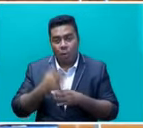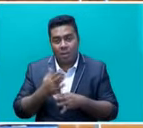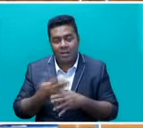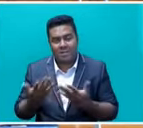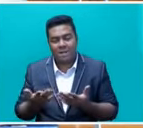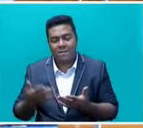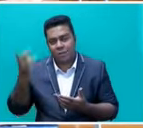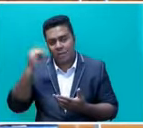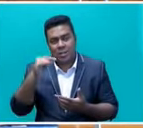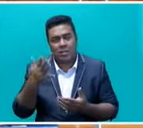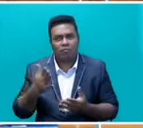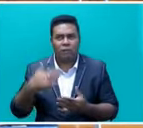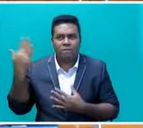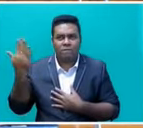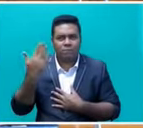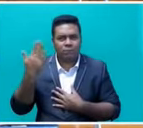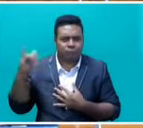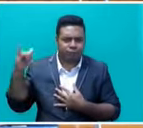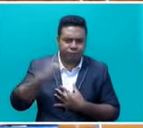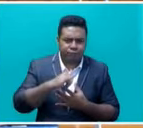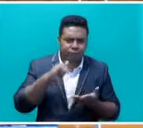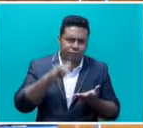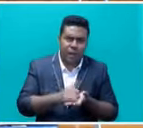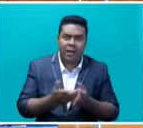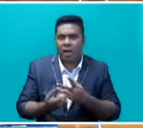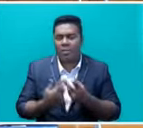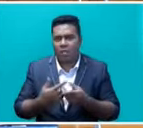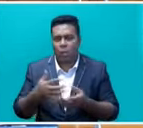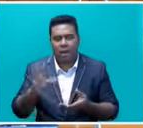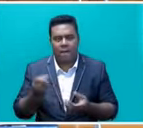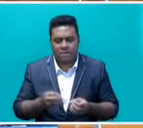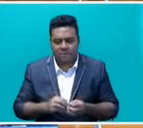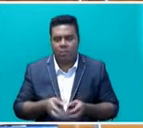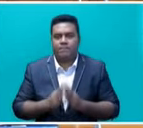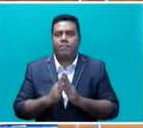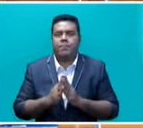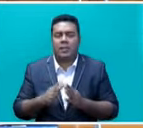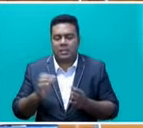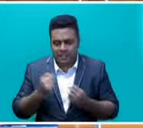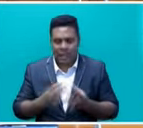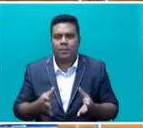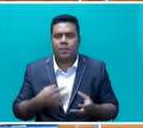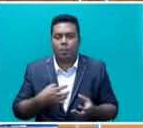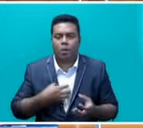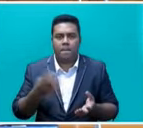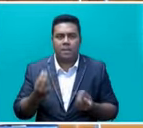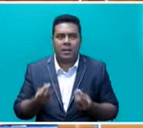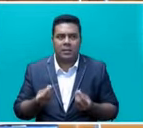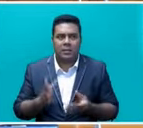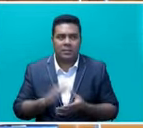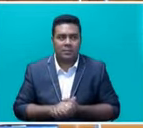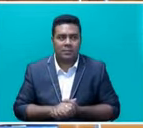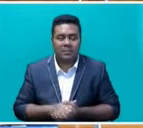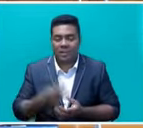outside Fiji Airways or garment factories, whatever it is, they'll have that seed funding to start earning more money. And that's what a lot of people have